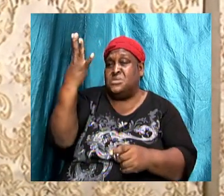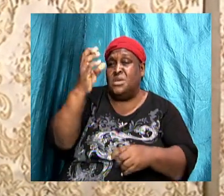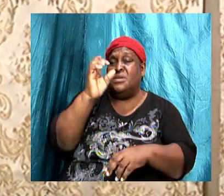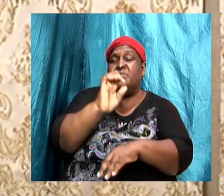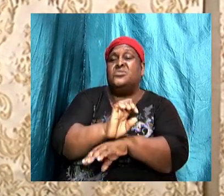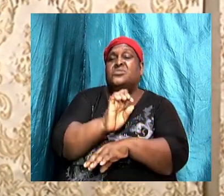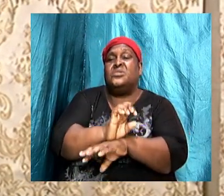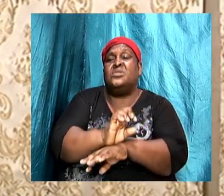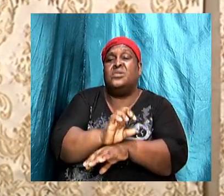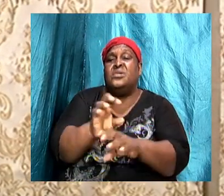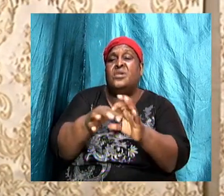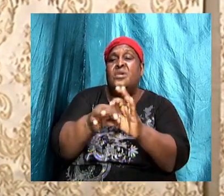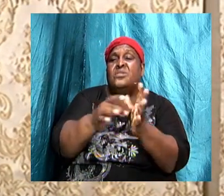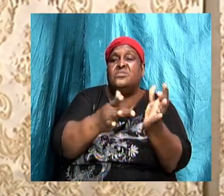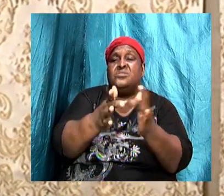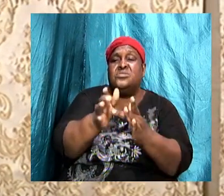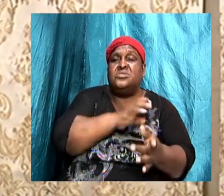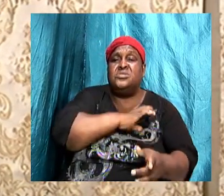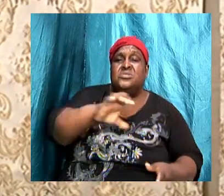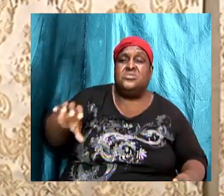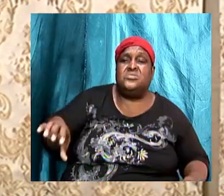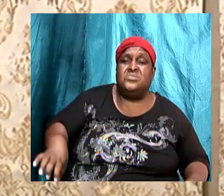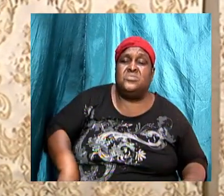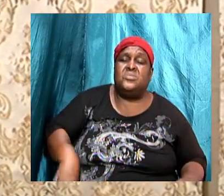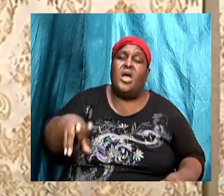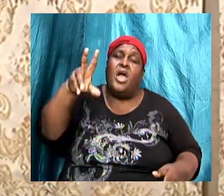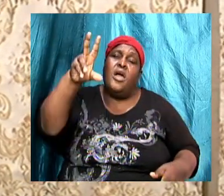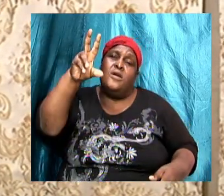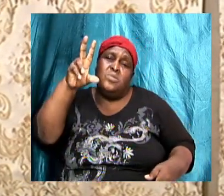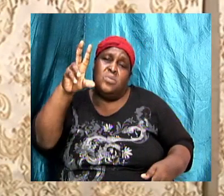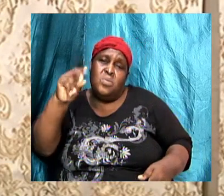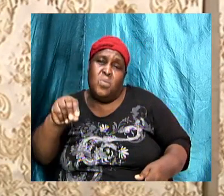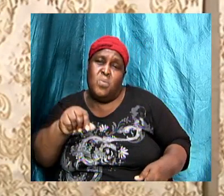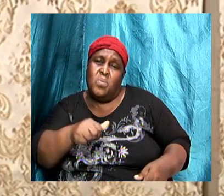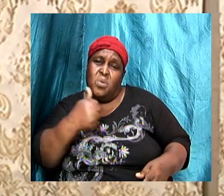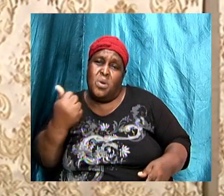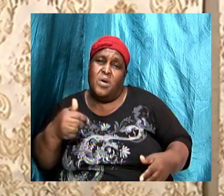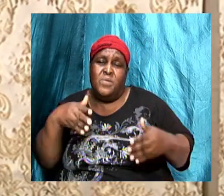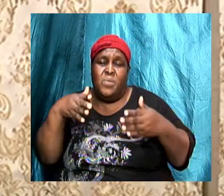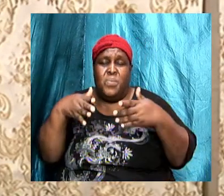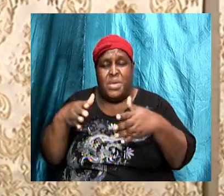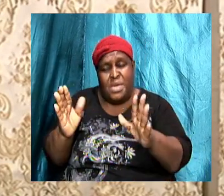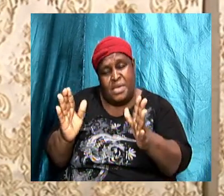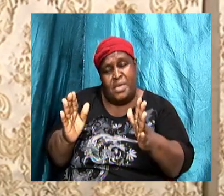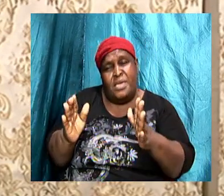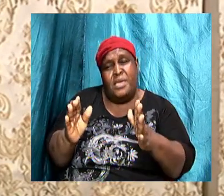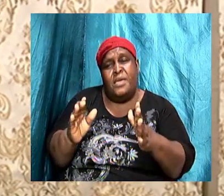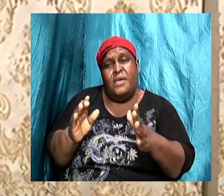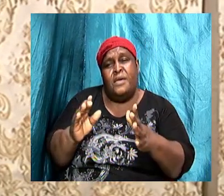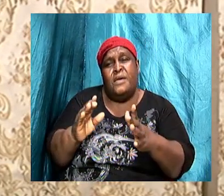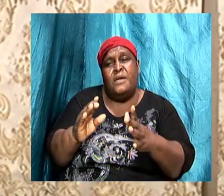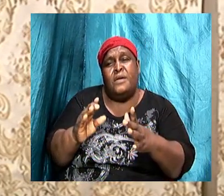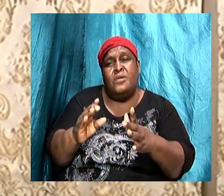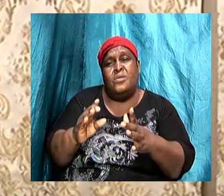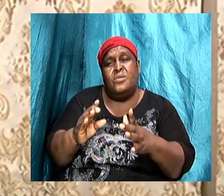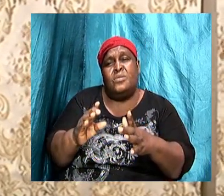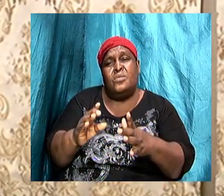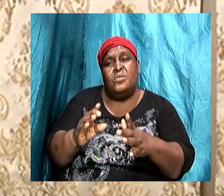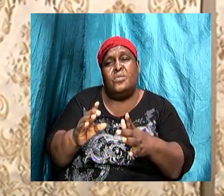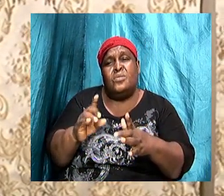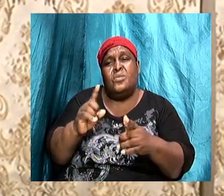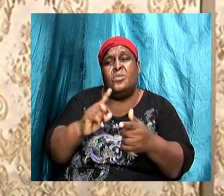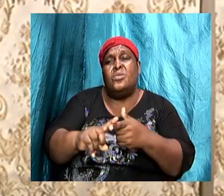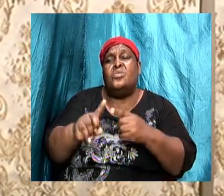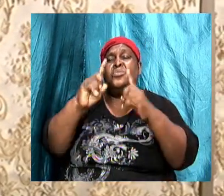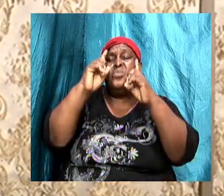of Jesus Christ, there is no other way, no other vehicle, no other